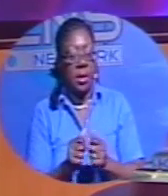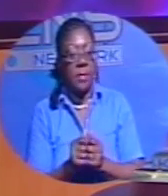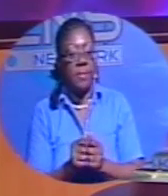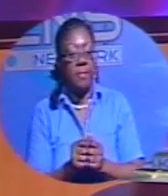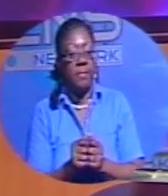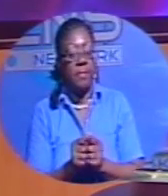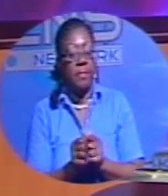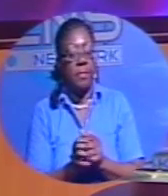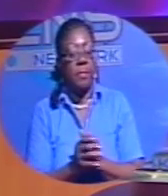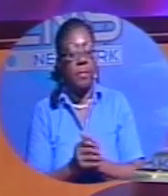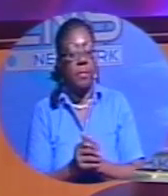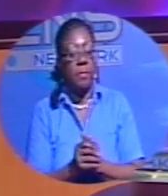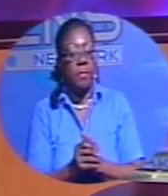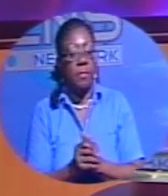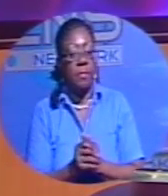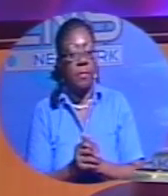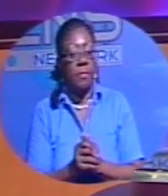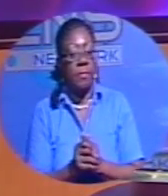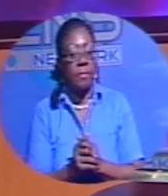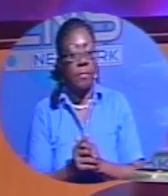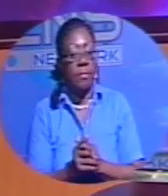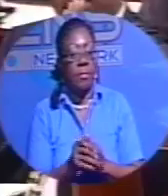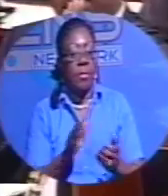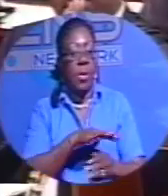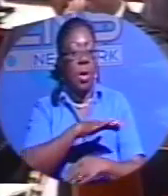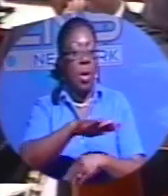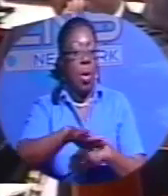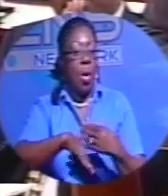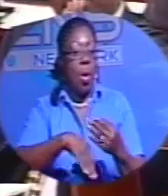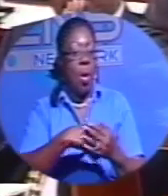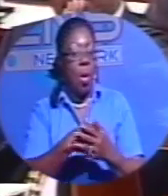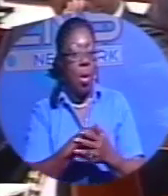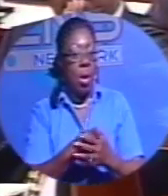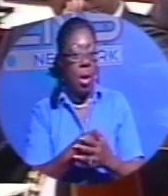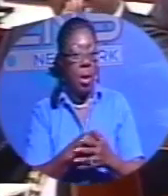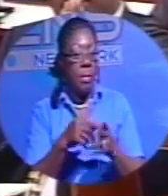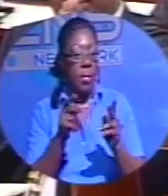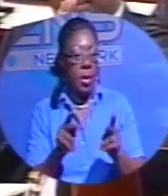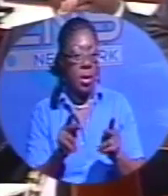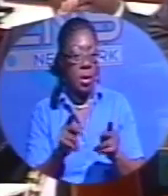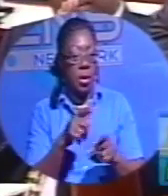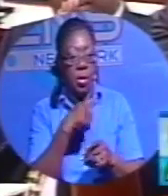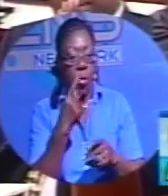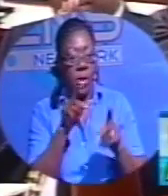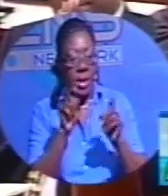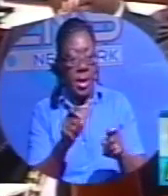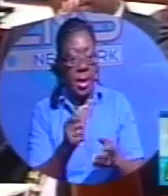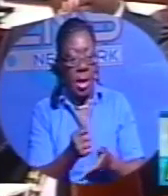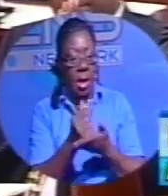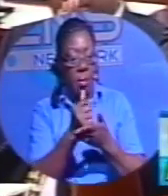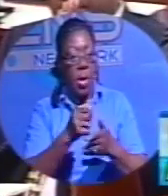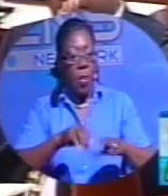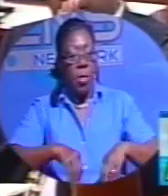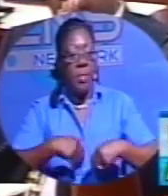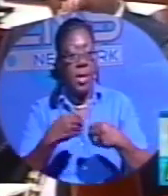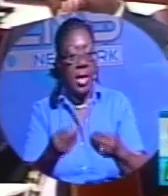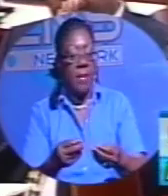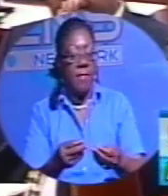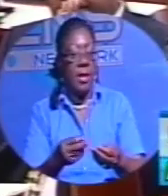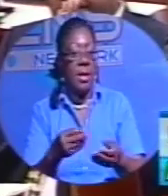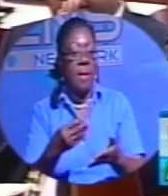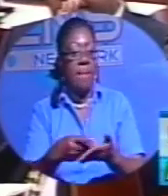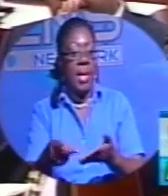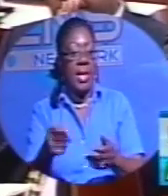assistance programs. All eligible households will be granted a monthly base amount without